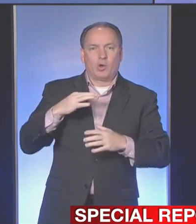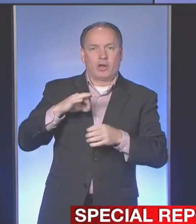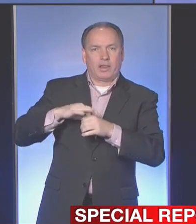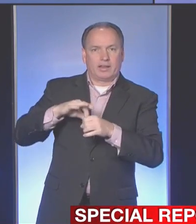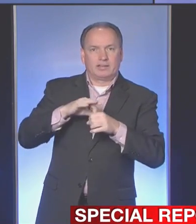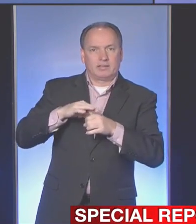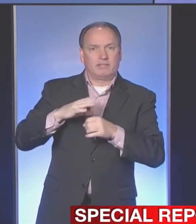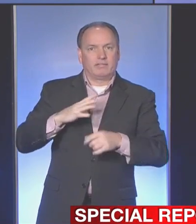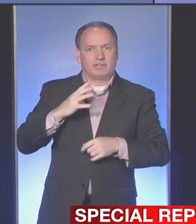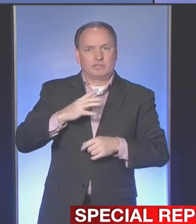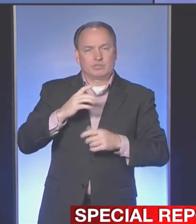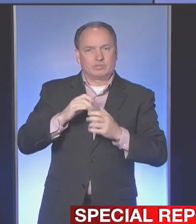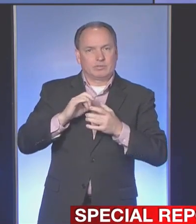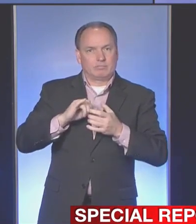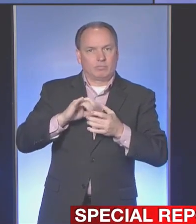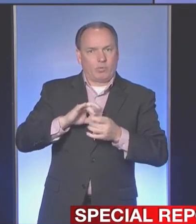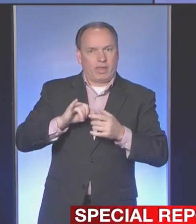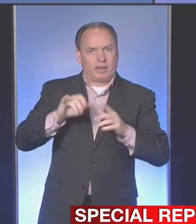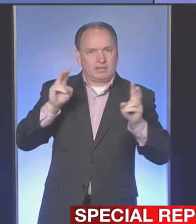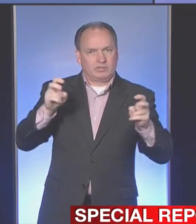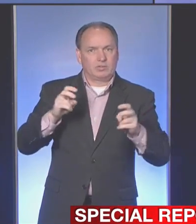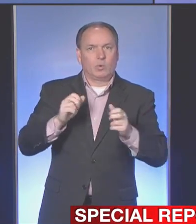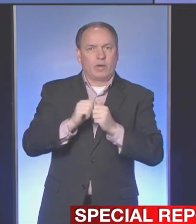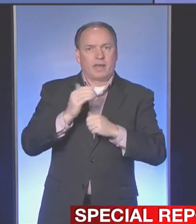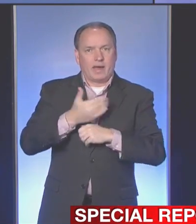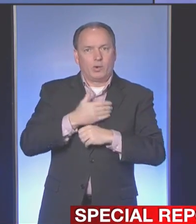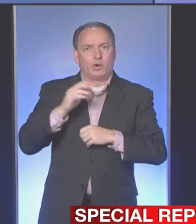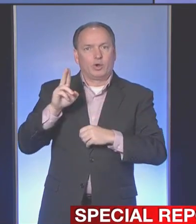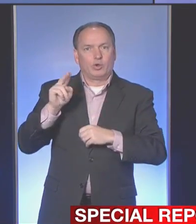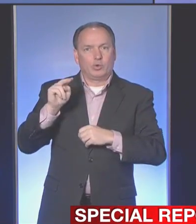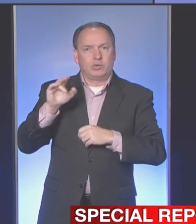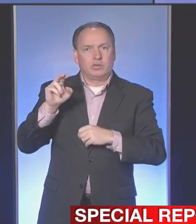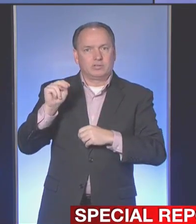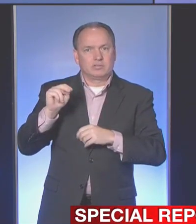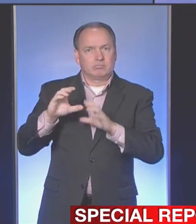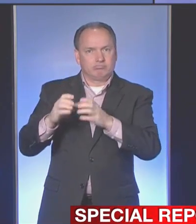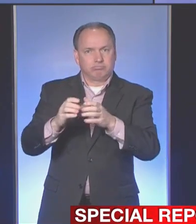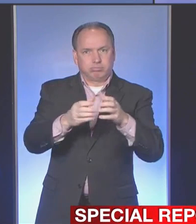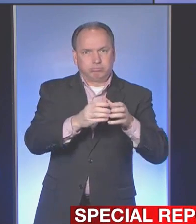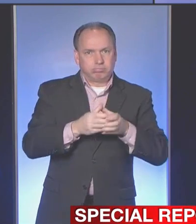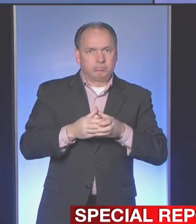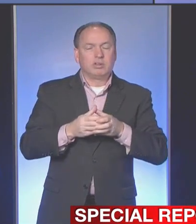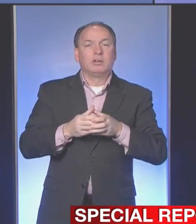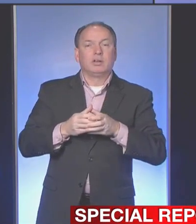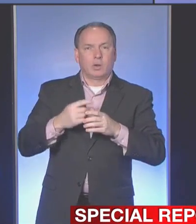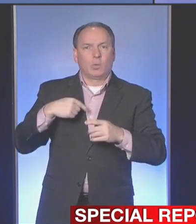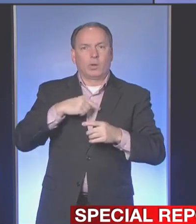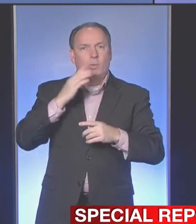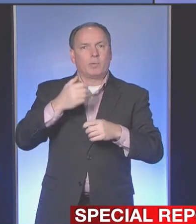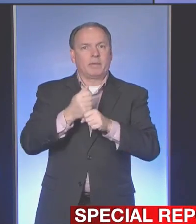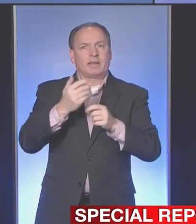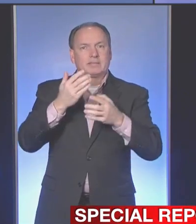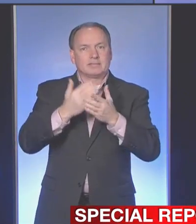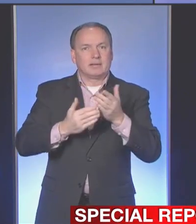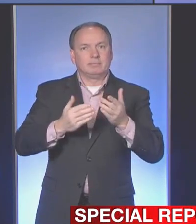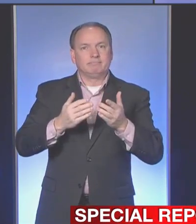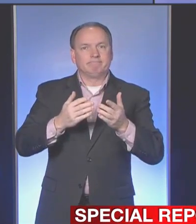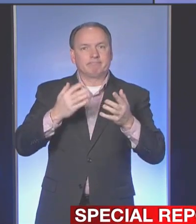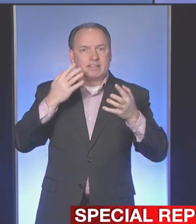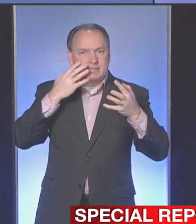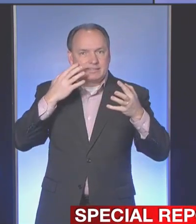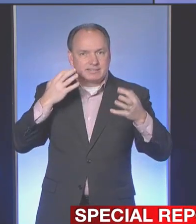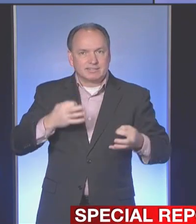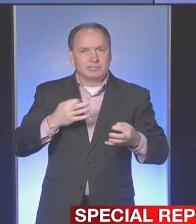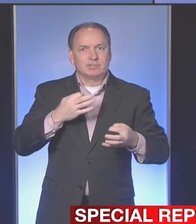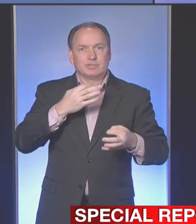issue and with our unions and we are, you know, going to be making some decisions here